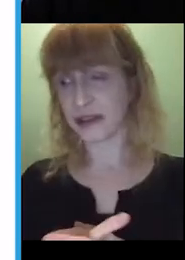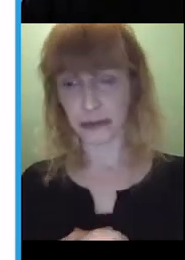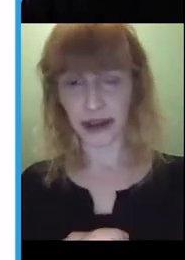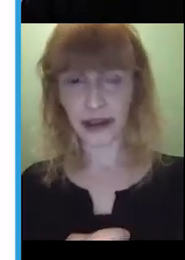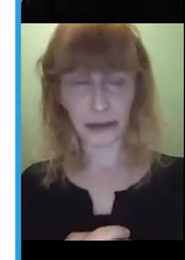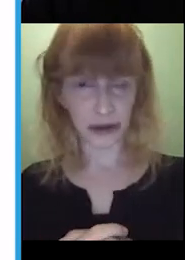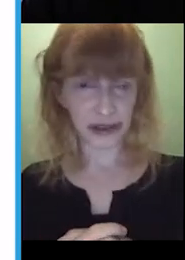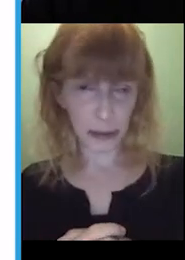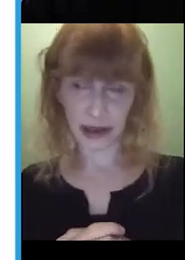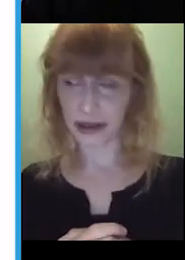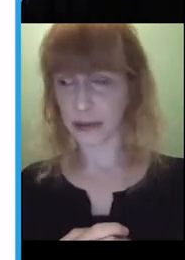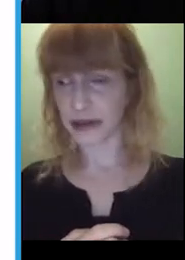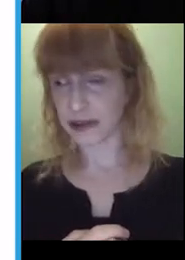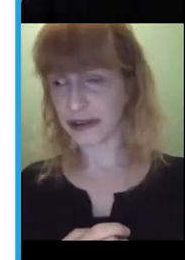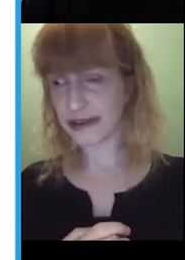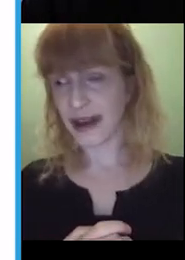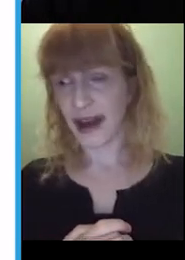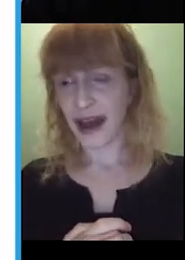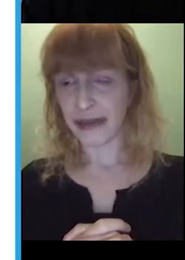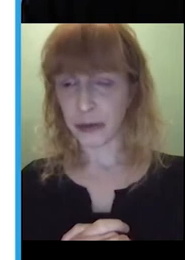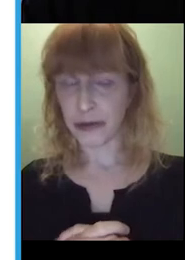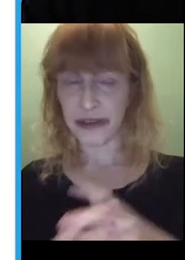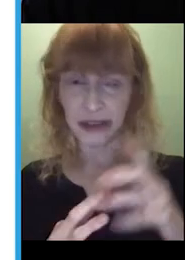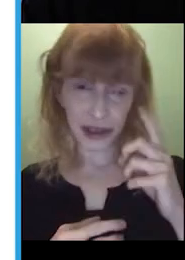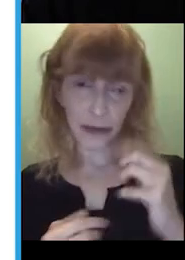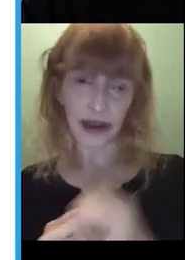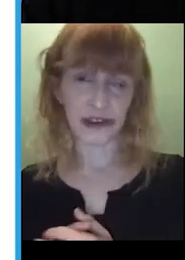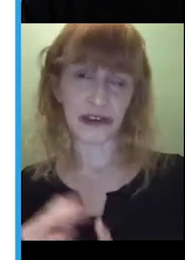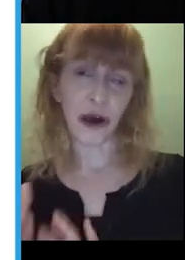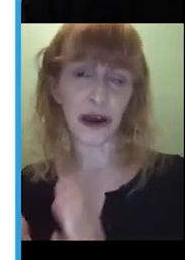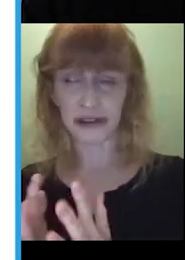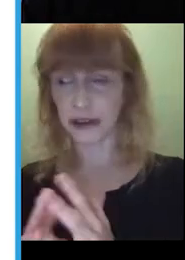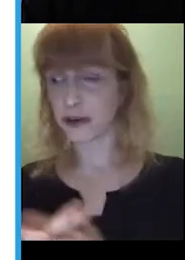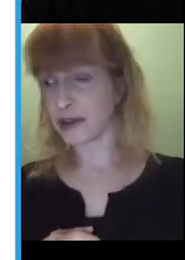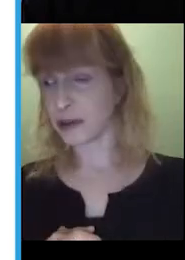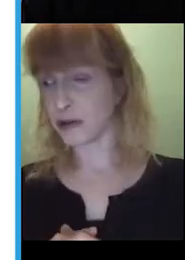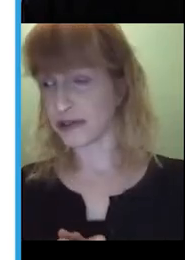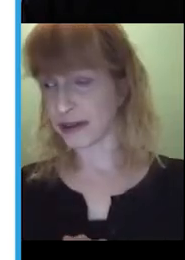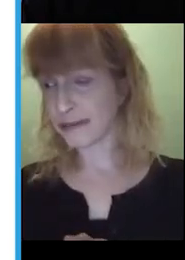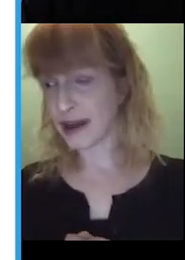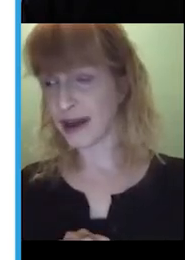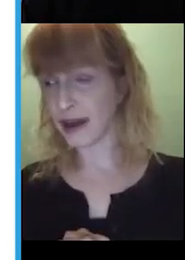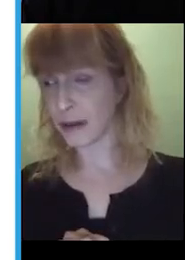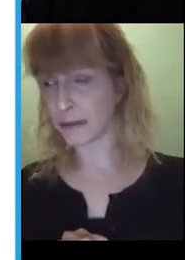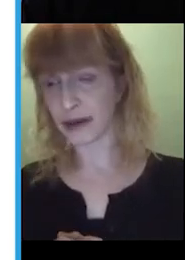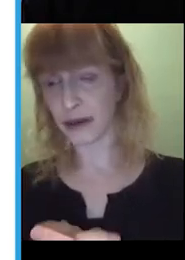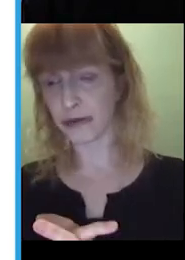comments that you can make about what's happening in the pictures. And then we'll be thinking about the signs that you could be using.